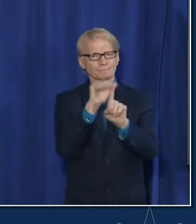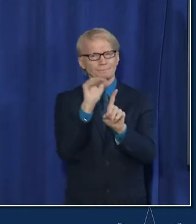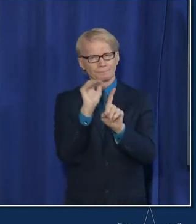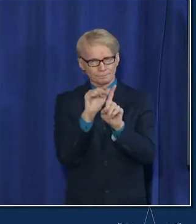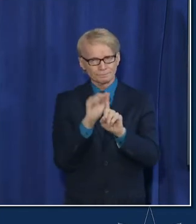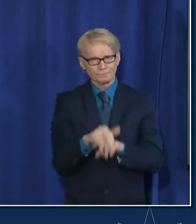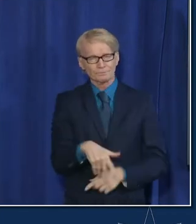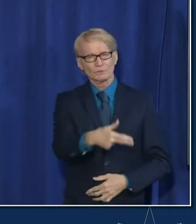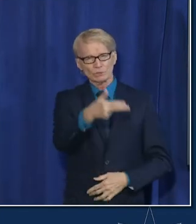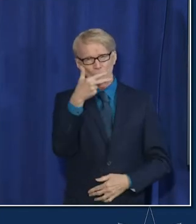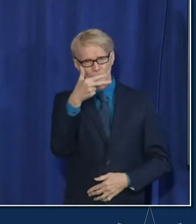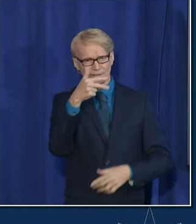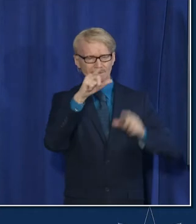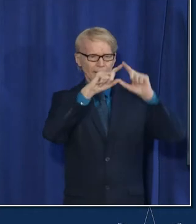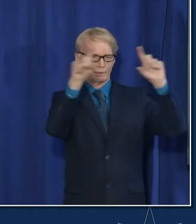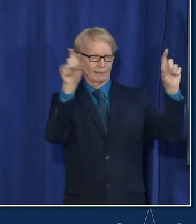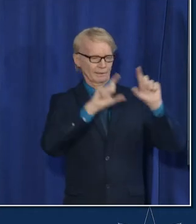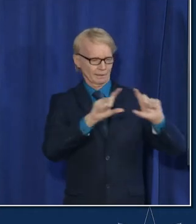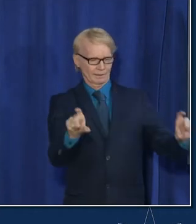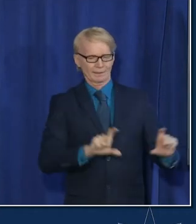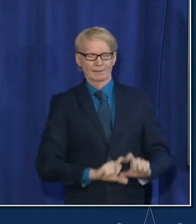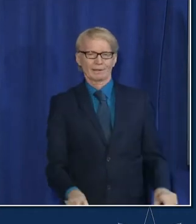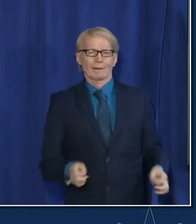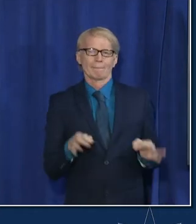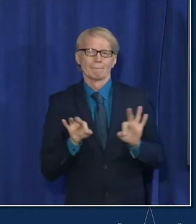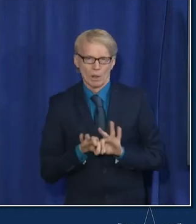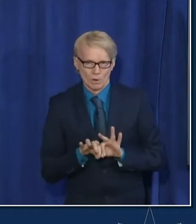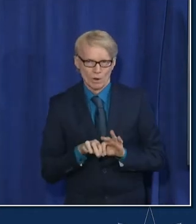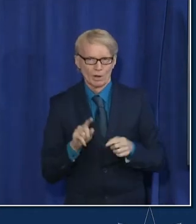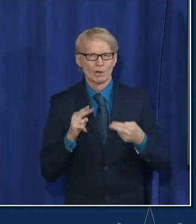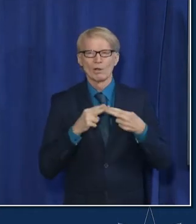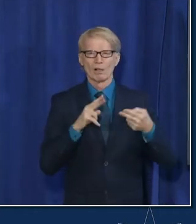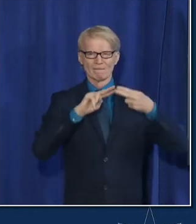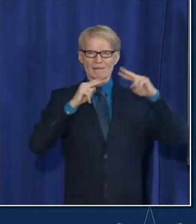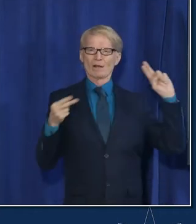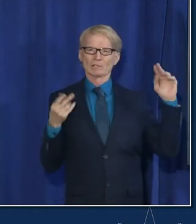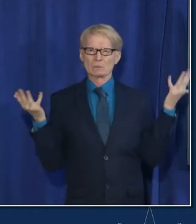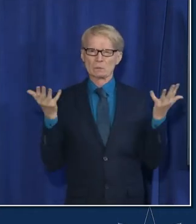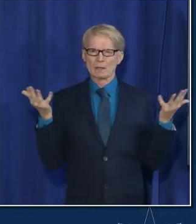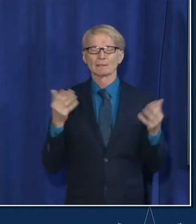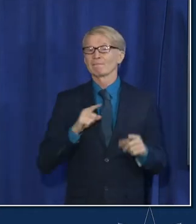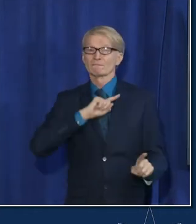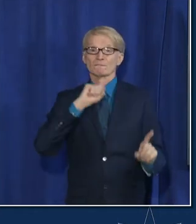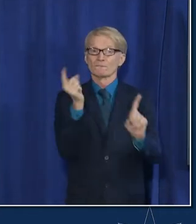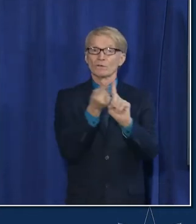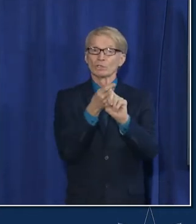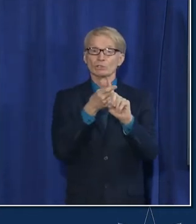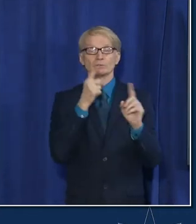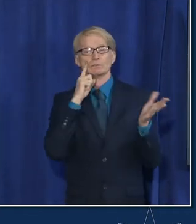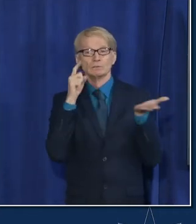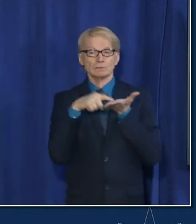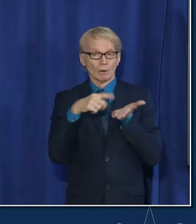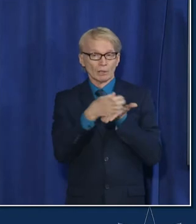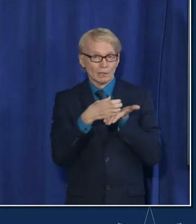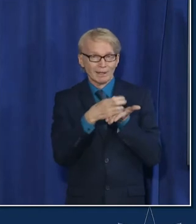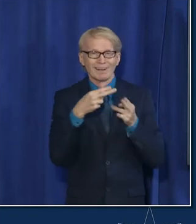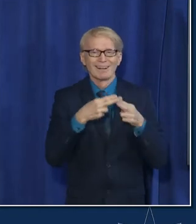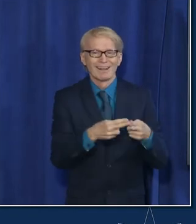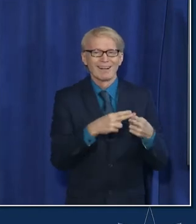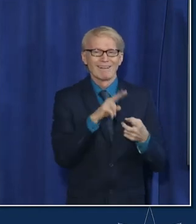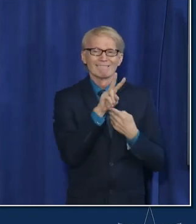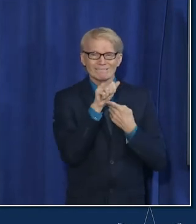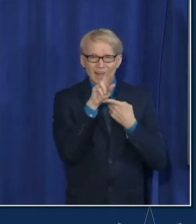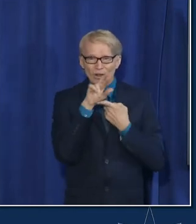three levels of variants if you remember nothing else try to remember this when variants first get noticed they're called a